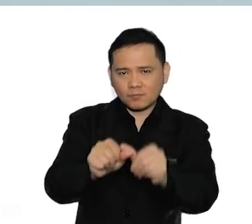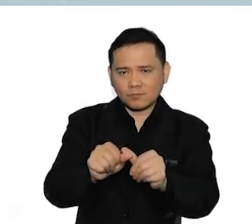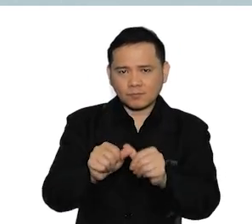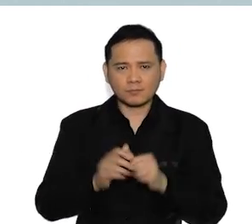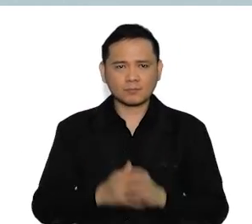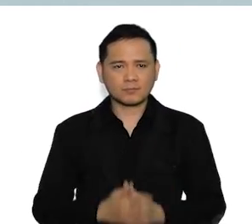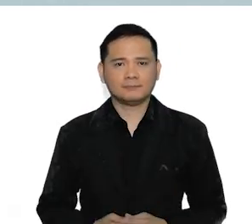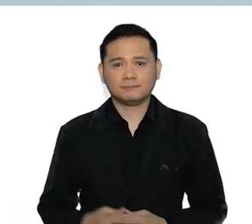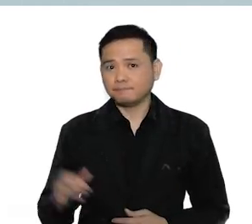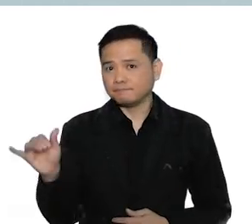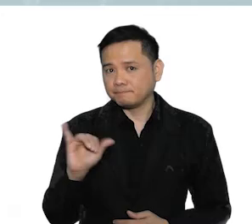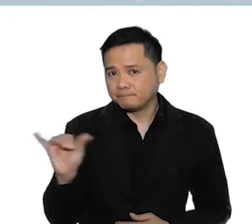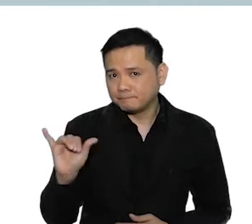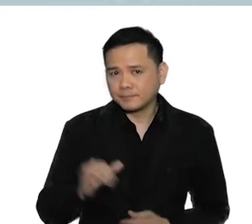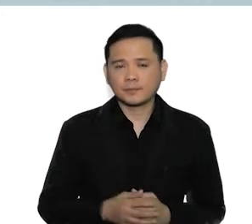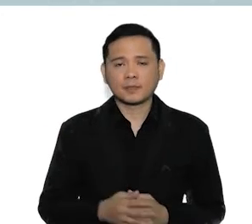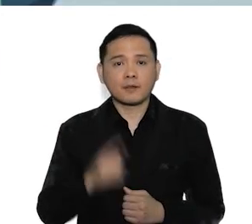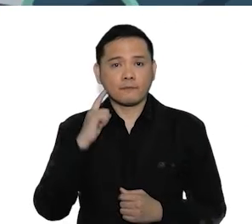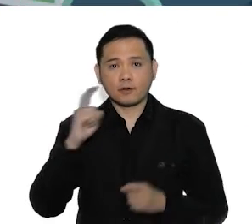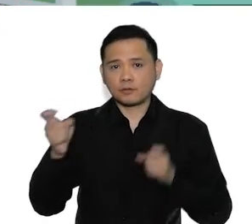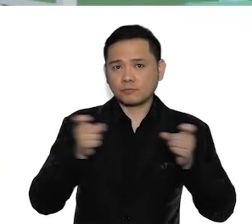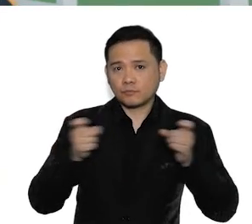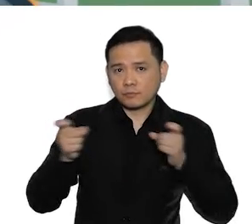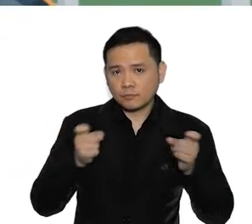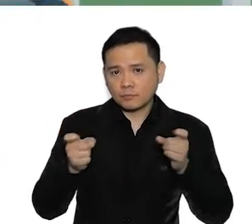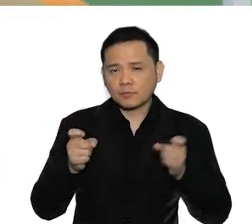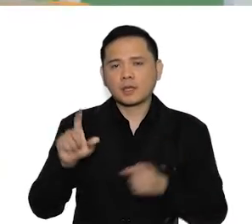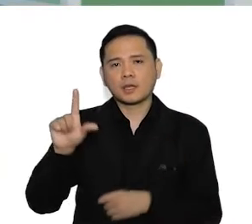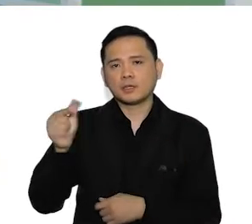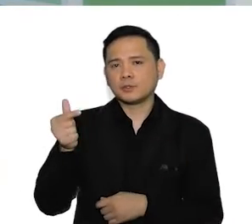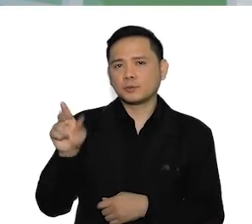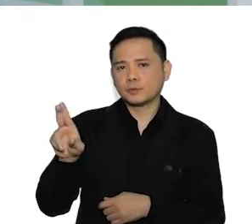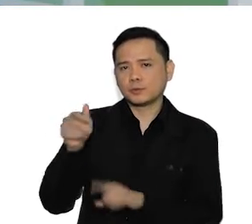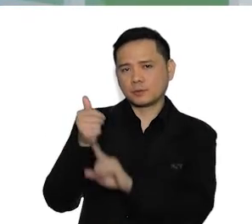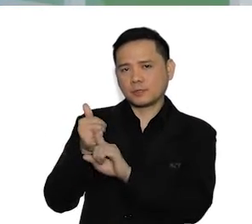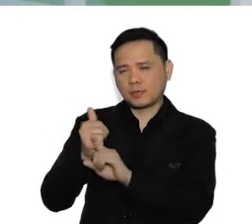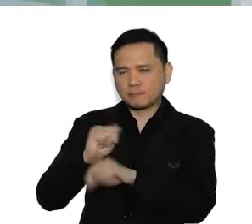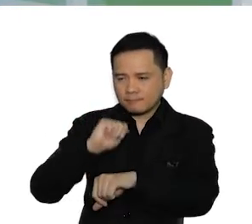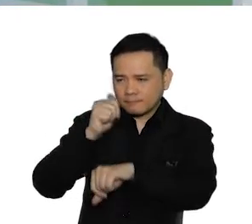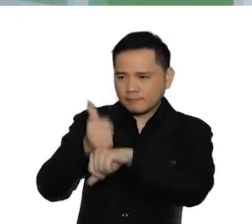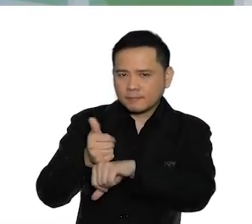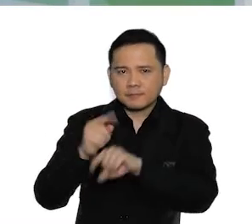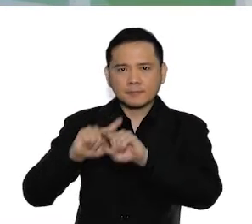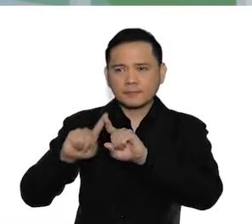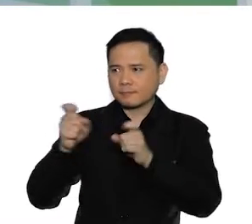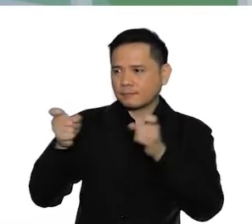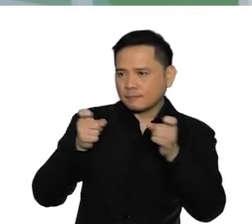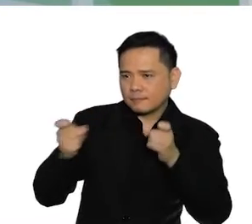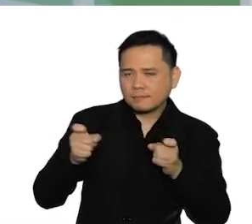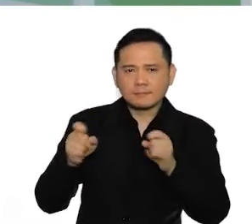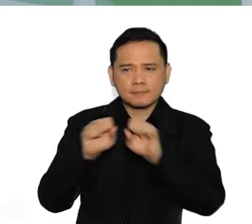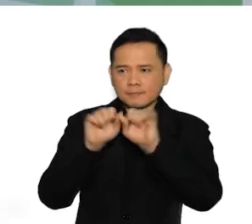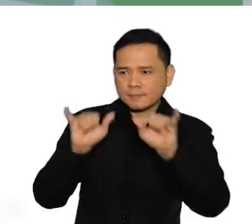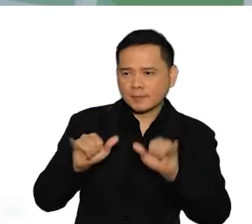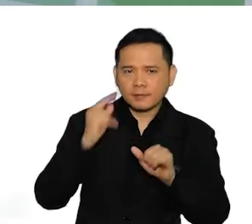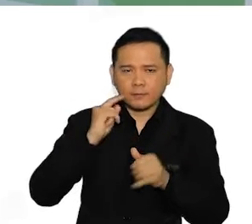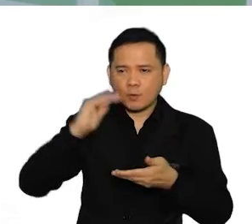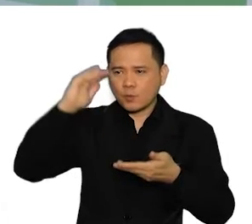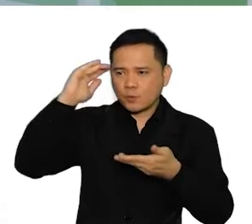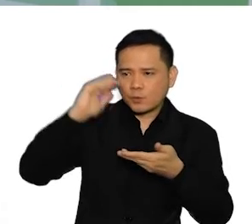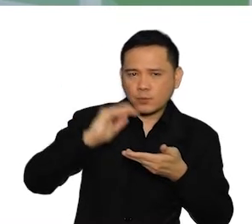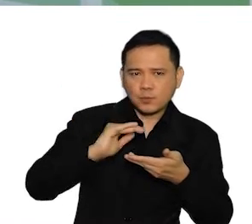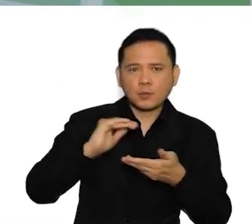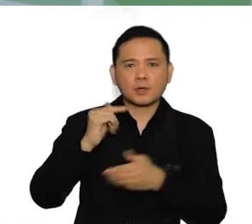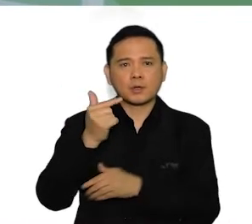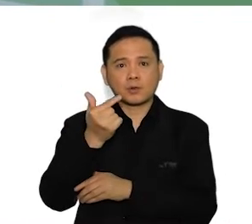building. On the other hand, for mitigation, LGUs can intervene in order to reduce or avoid